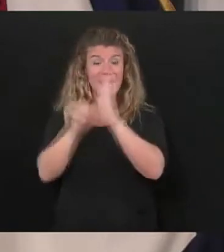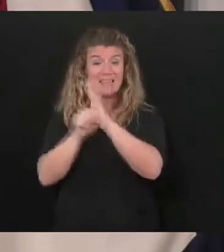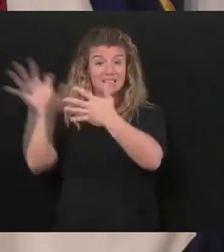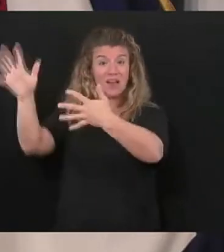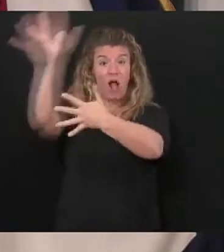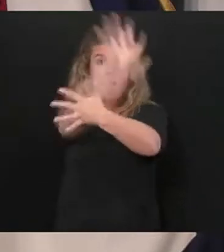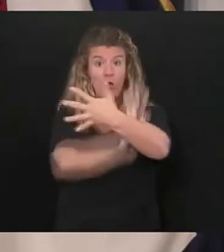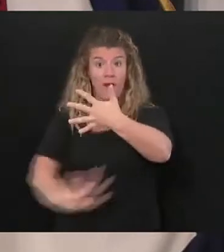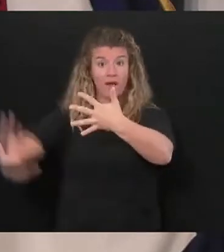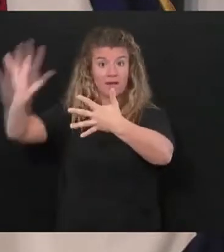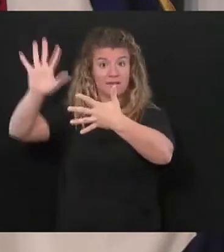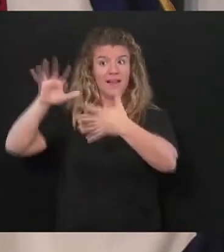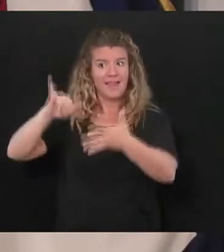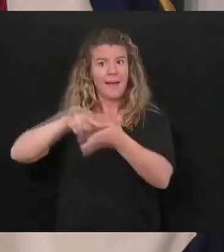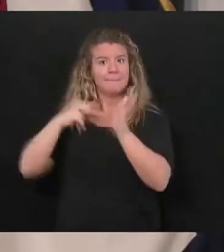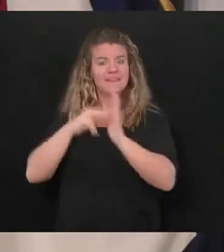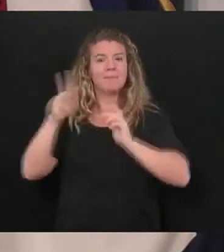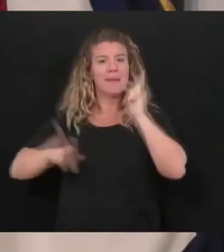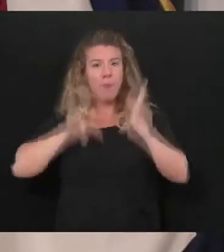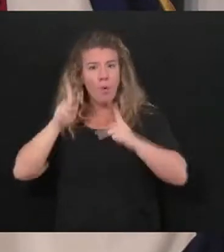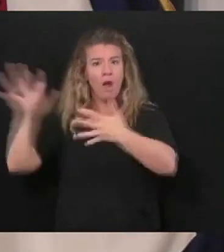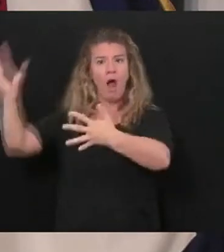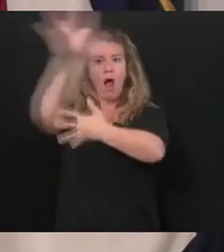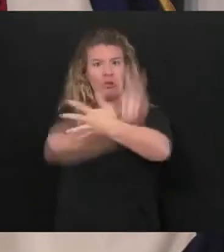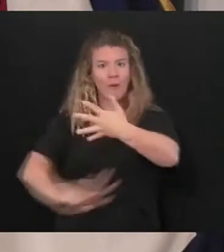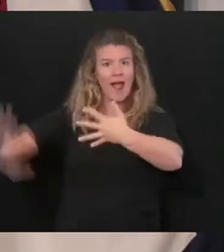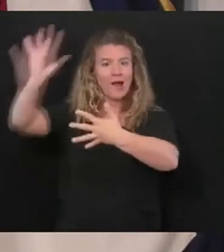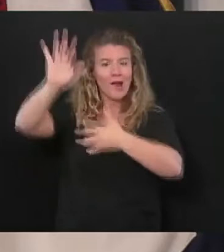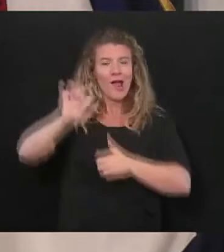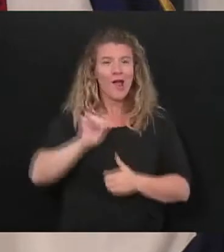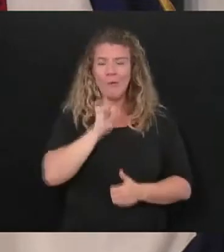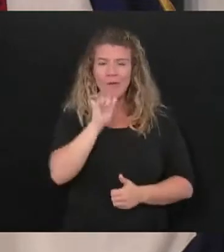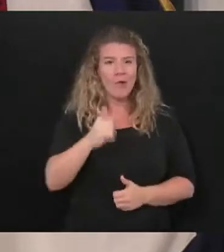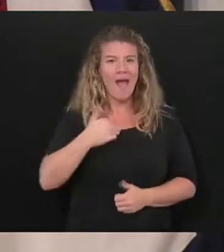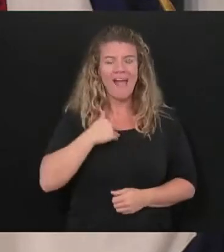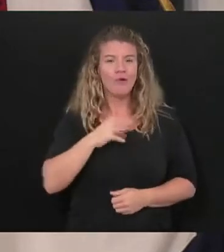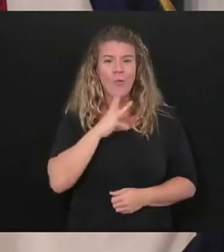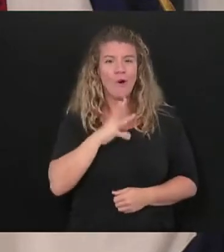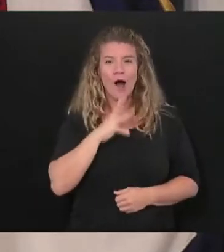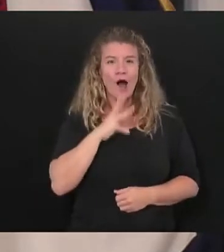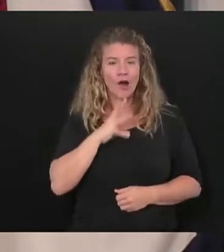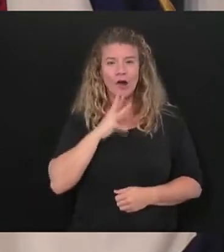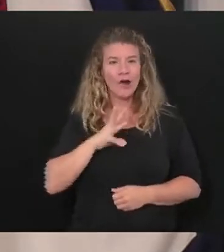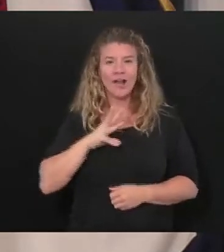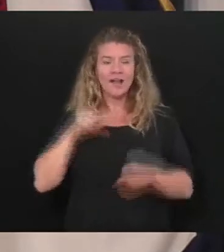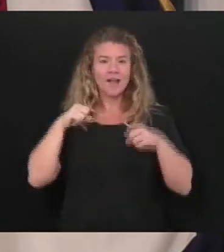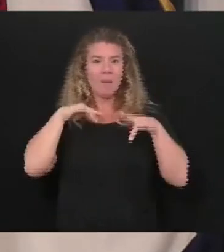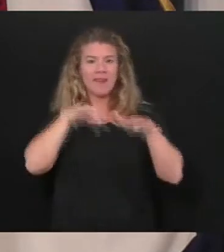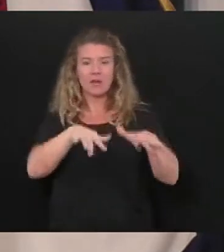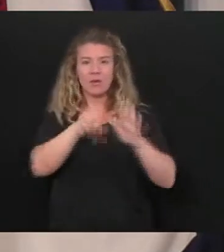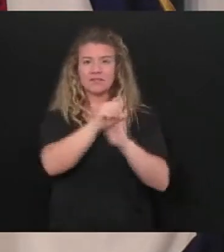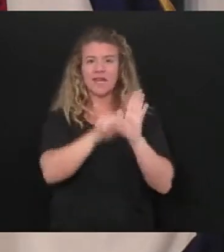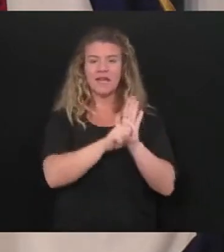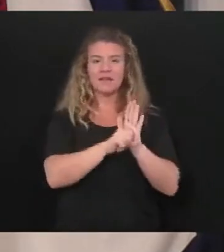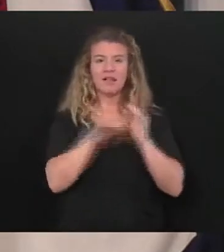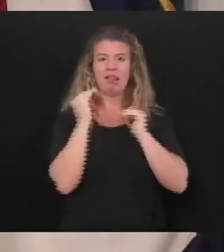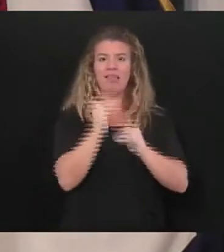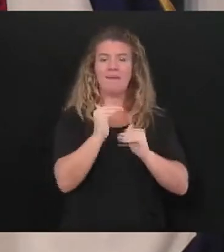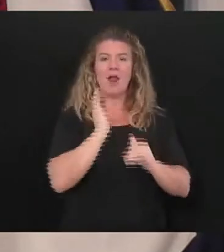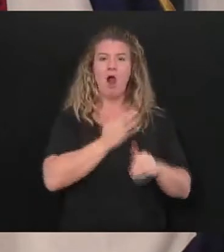people we don't have an ocean that is cutting off a whole bunch of the access to us